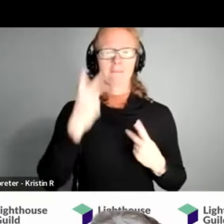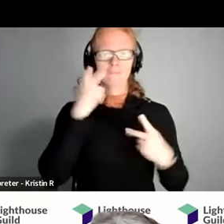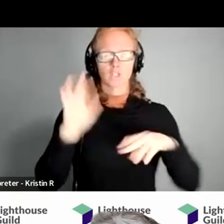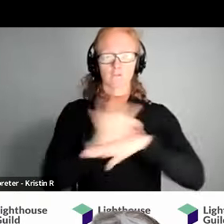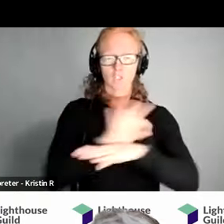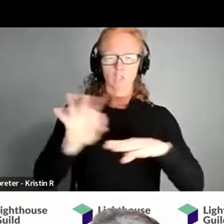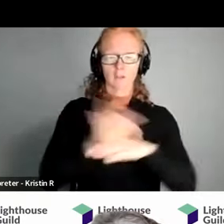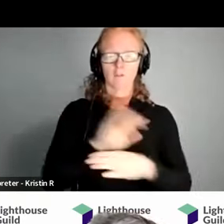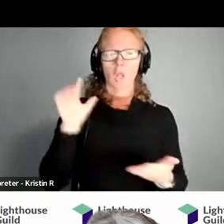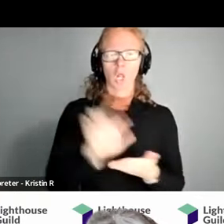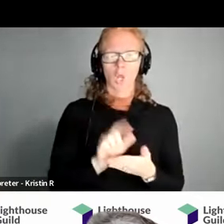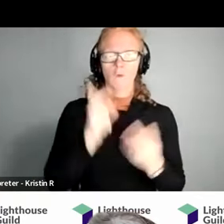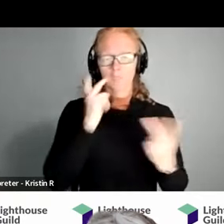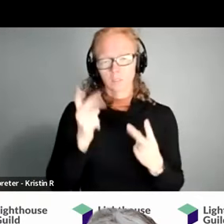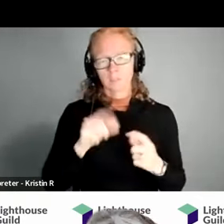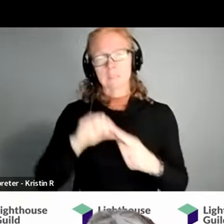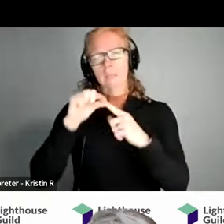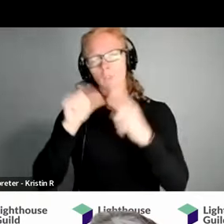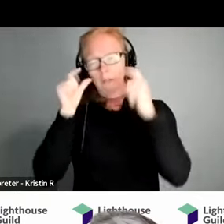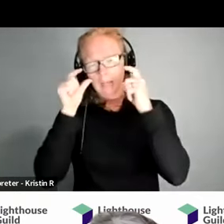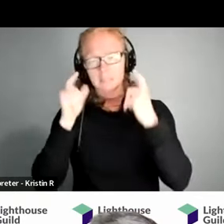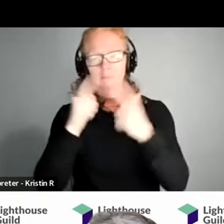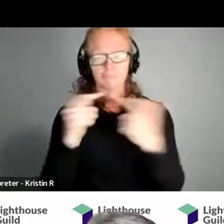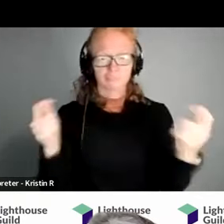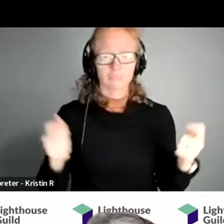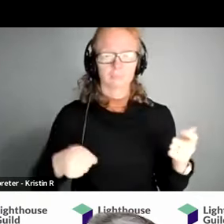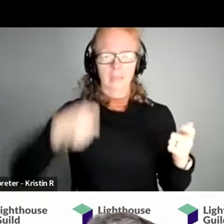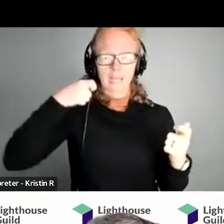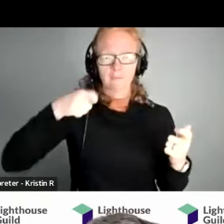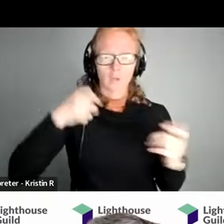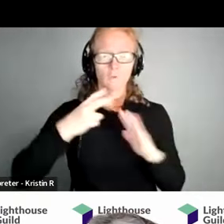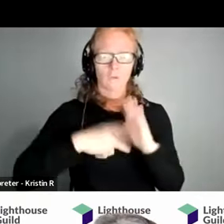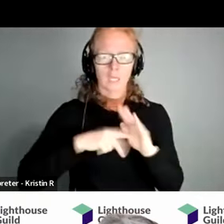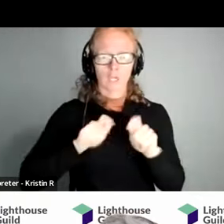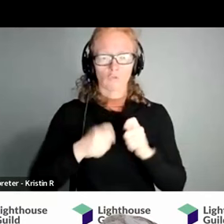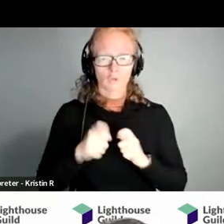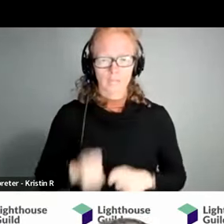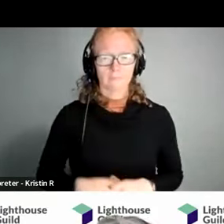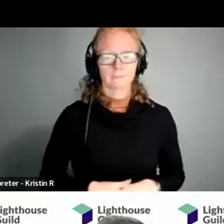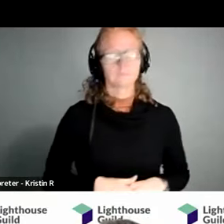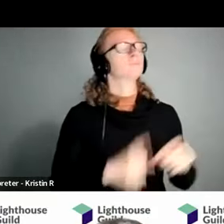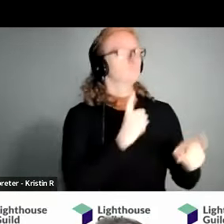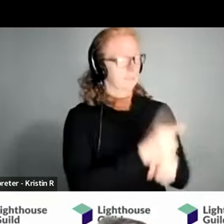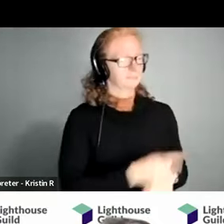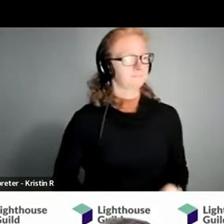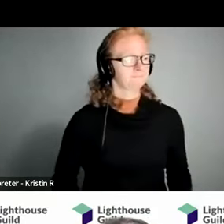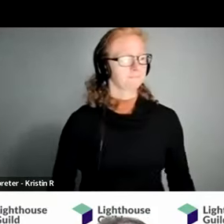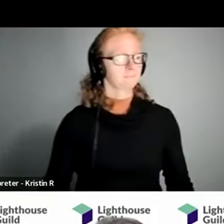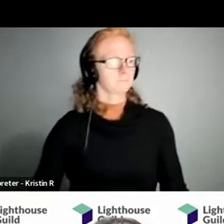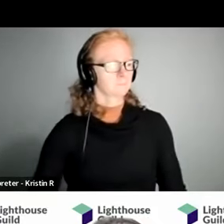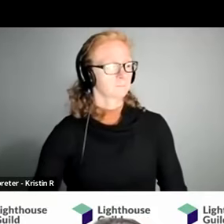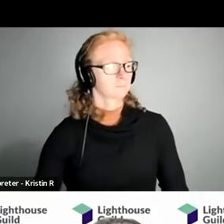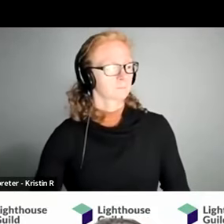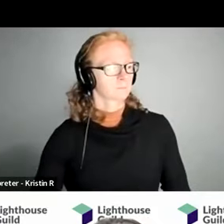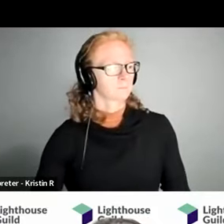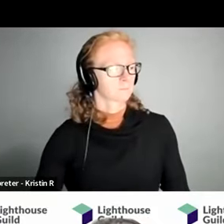for the low vision special glasses magnifiers and things you want to do like read and crochet right now back in